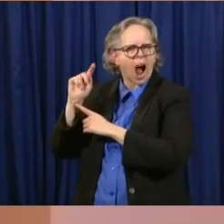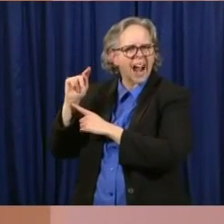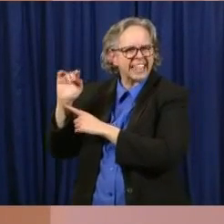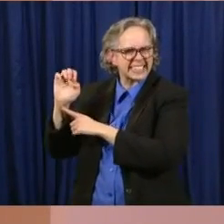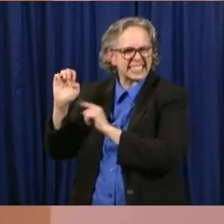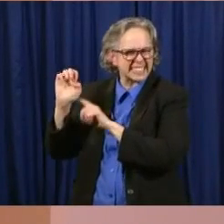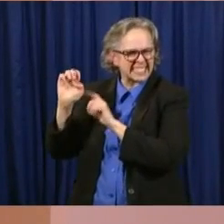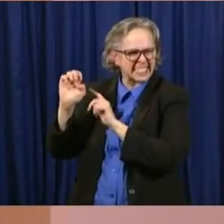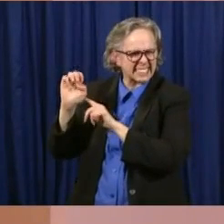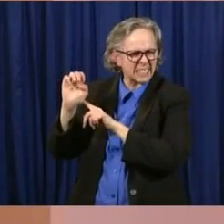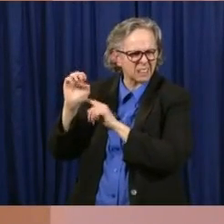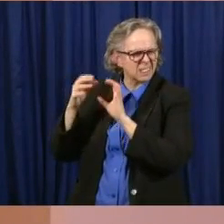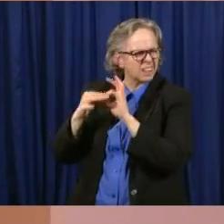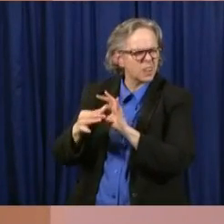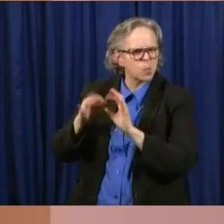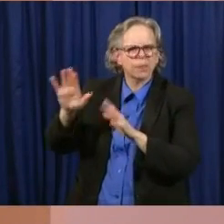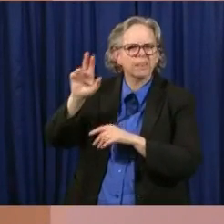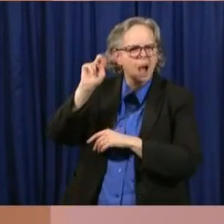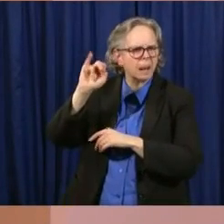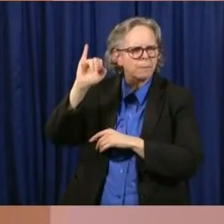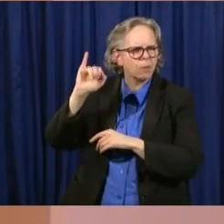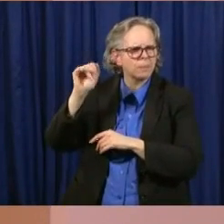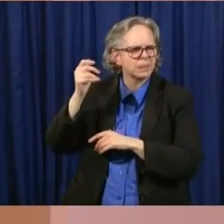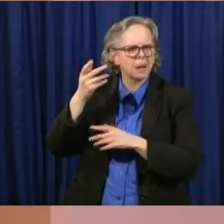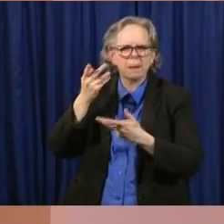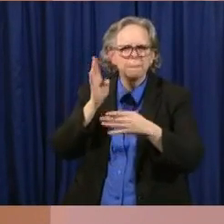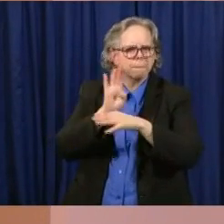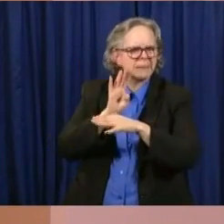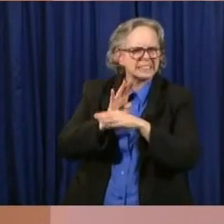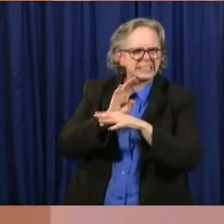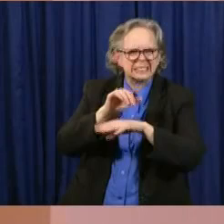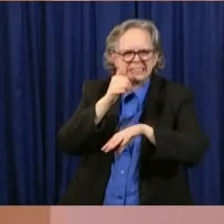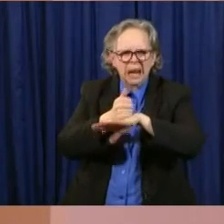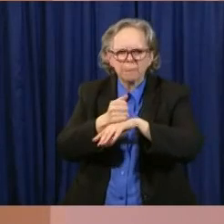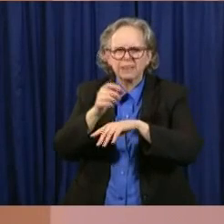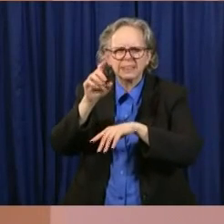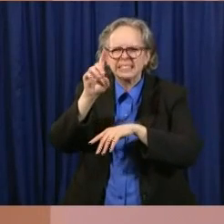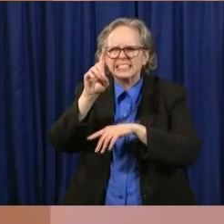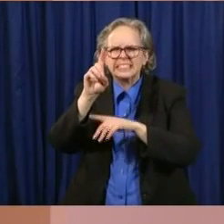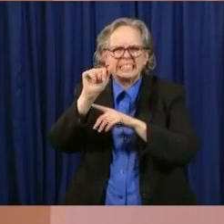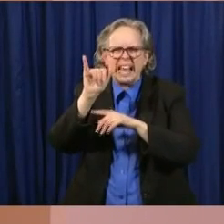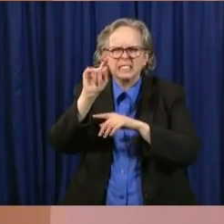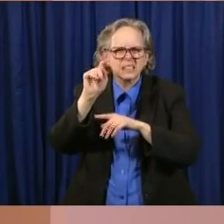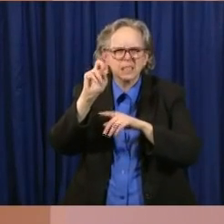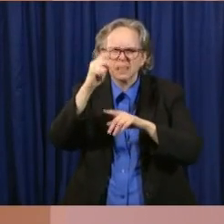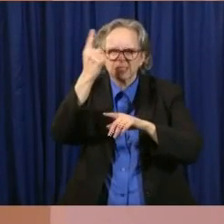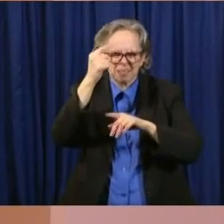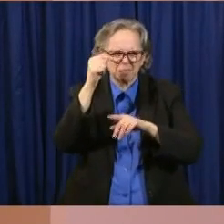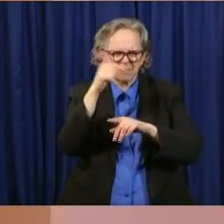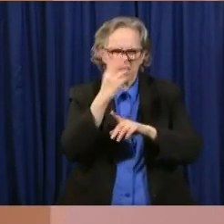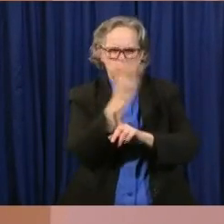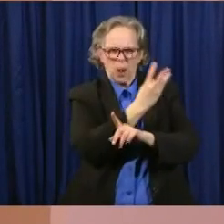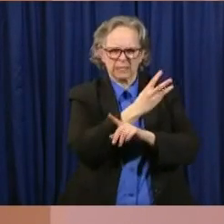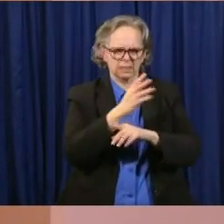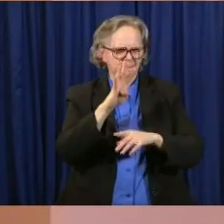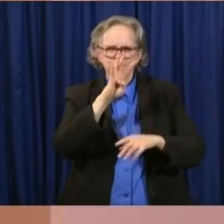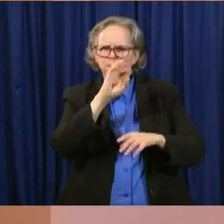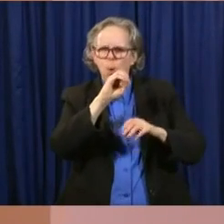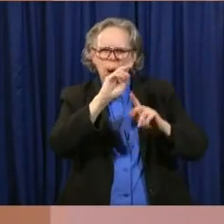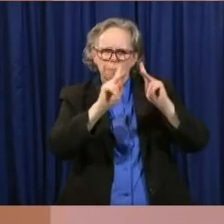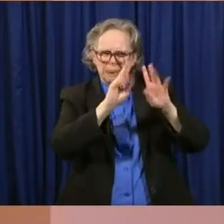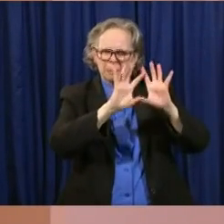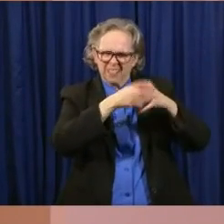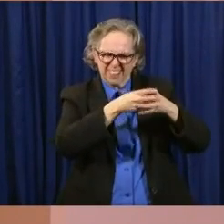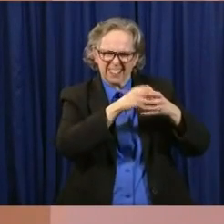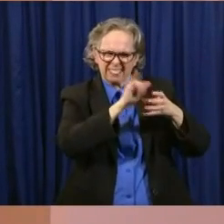unemployment about a business in Dayton where there were 40 people who worked there and they had received the information that only